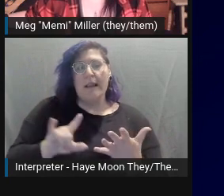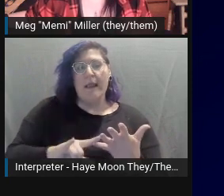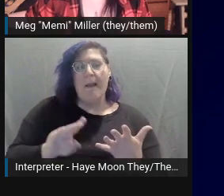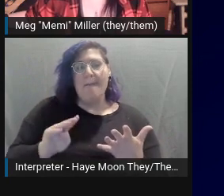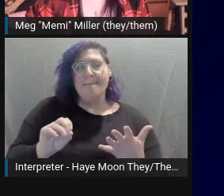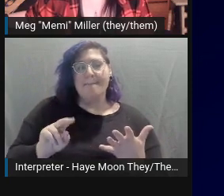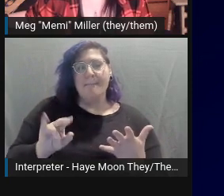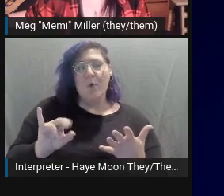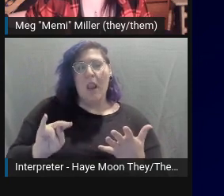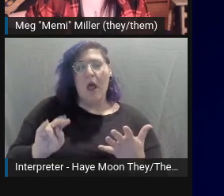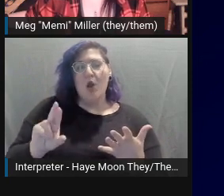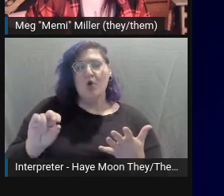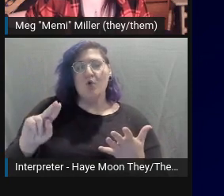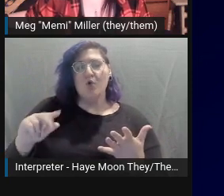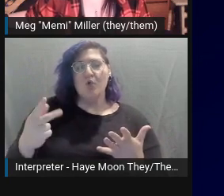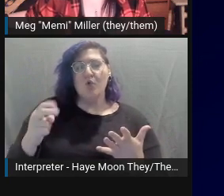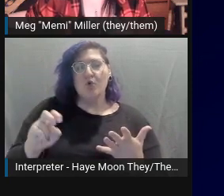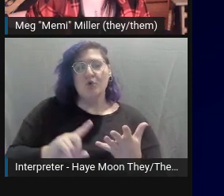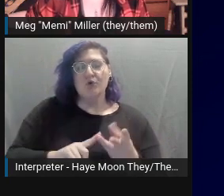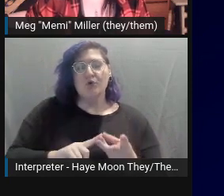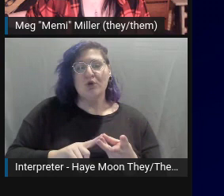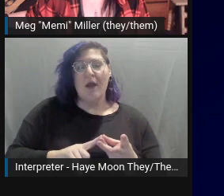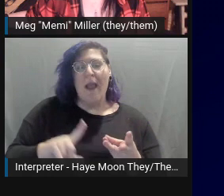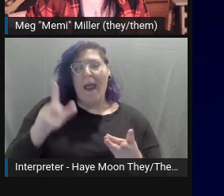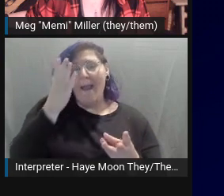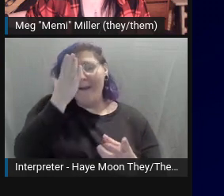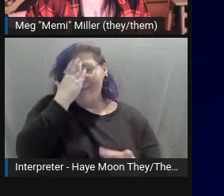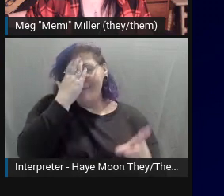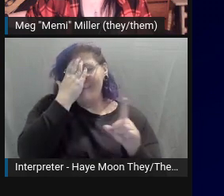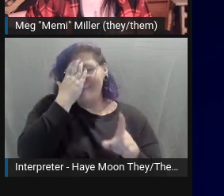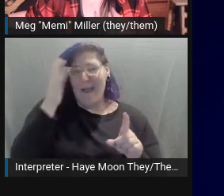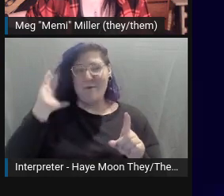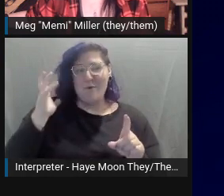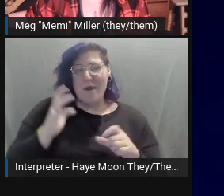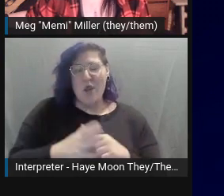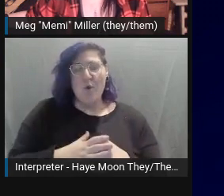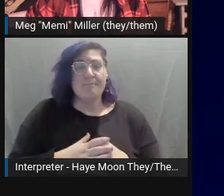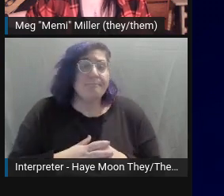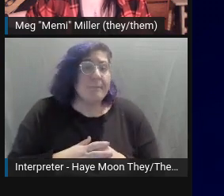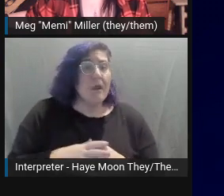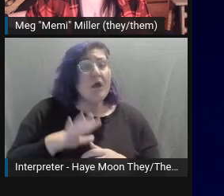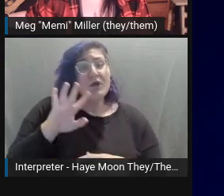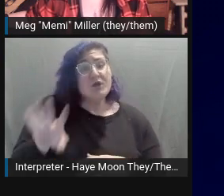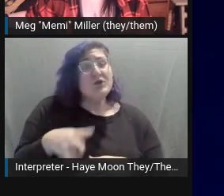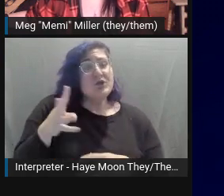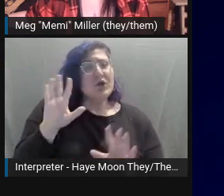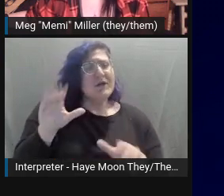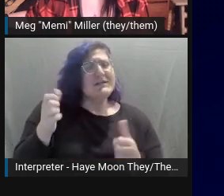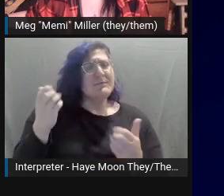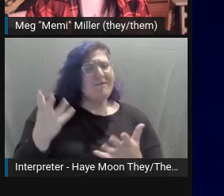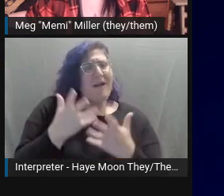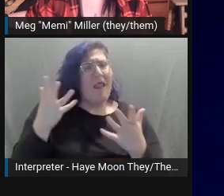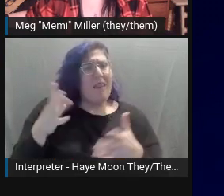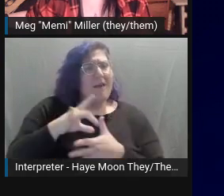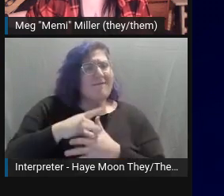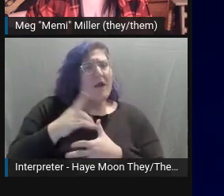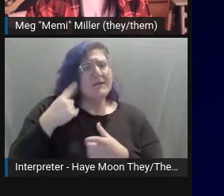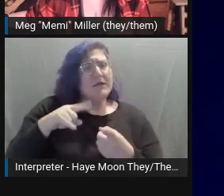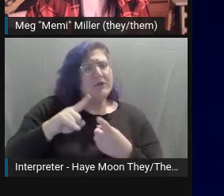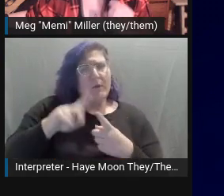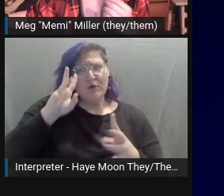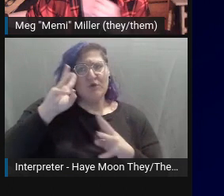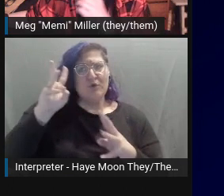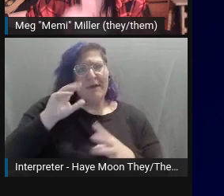Charts and graphs require special attention when creating alt text. And in my experience, they're also some of the most overlooked,